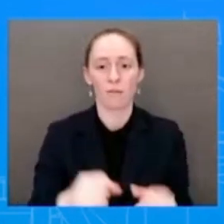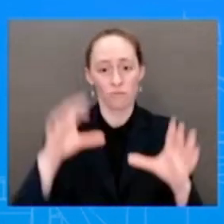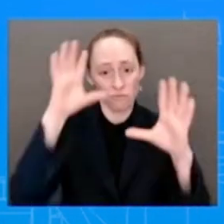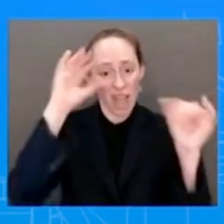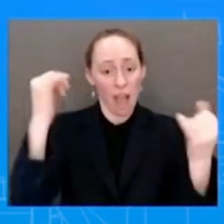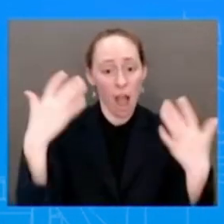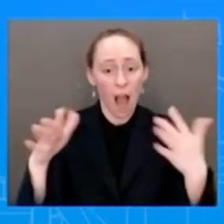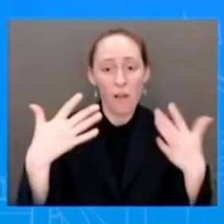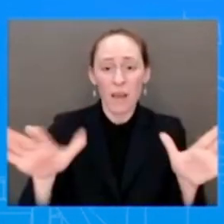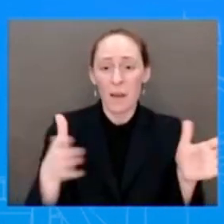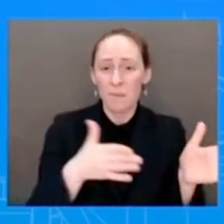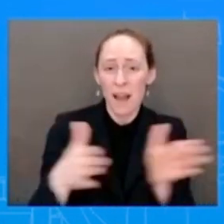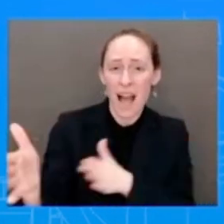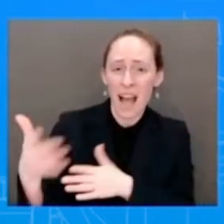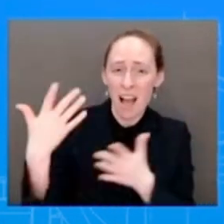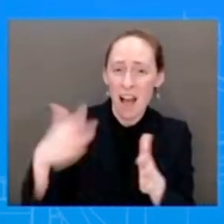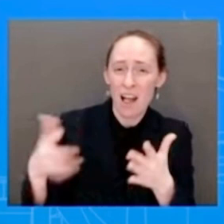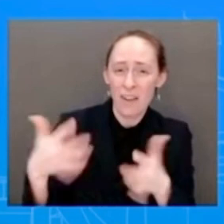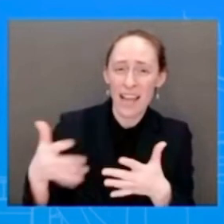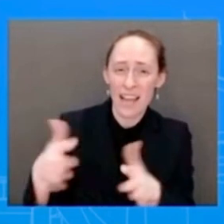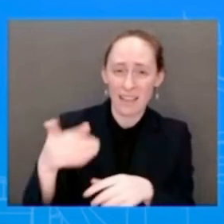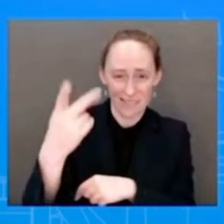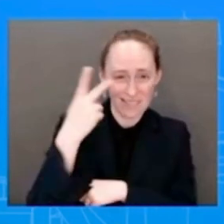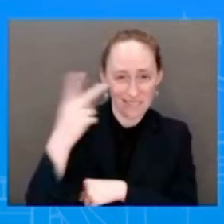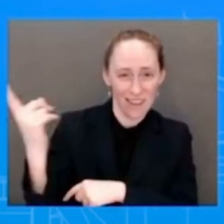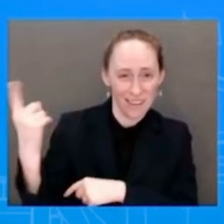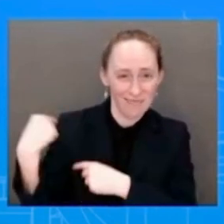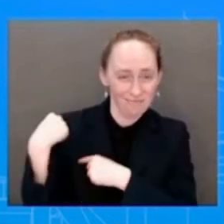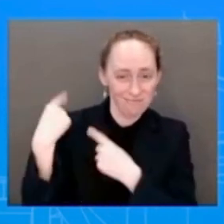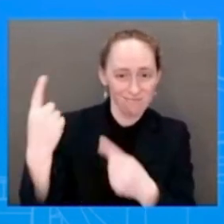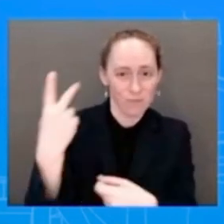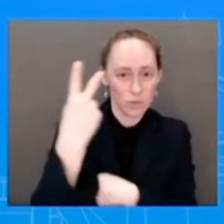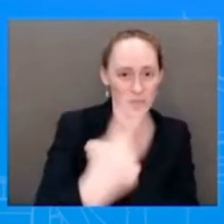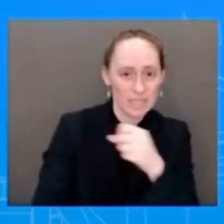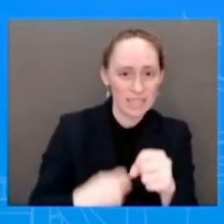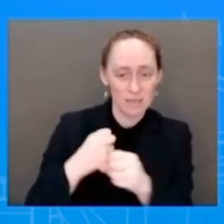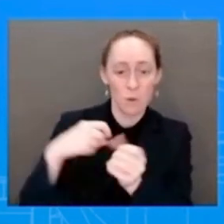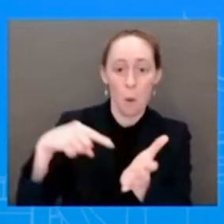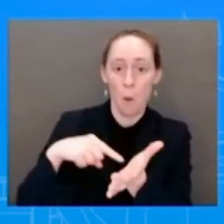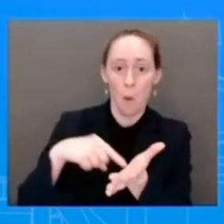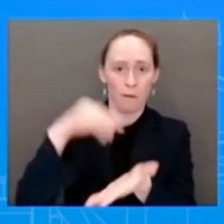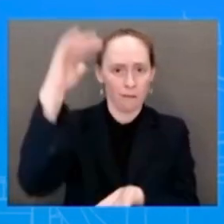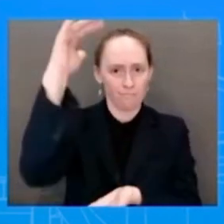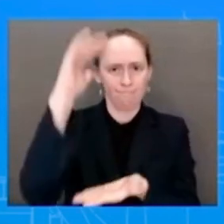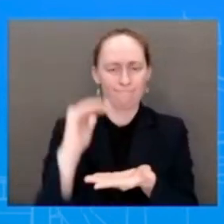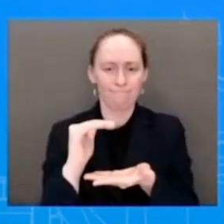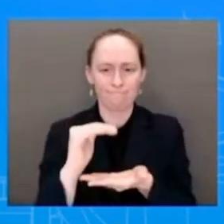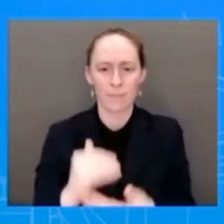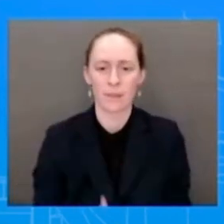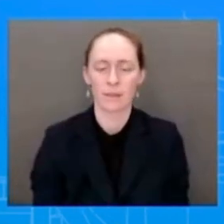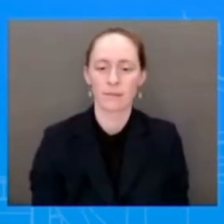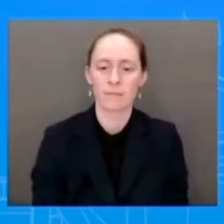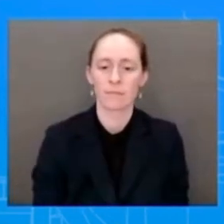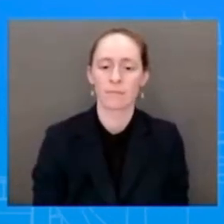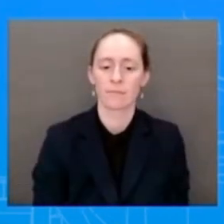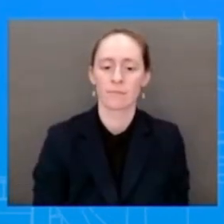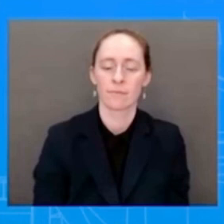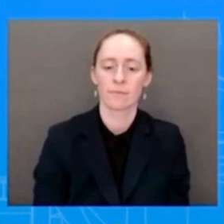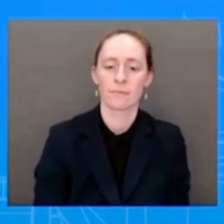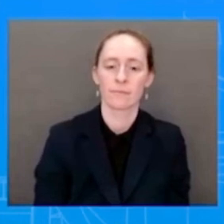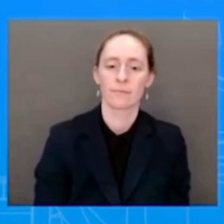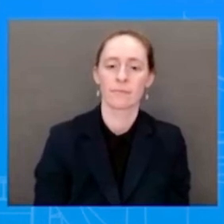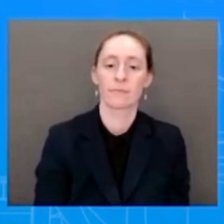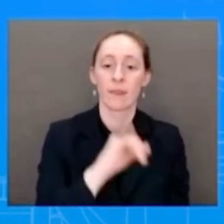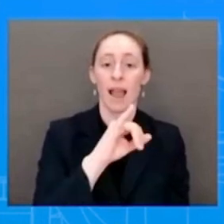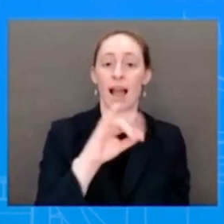lowering the deficit. And you see that even with the Inflation Reduction Act, which is going to lower the deficit by $200 billion. So